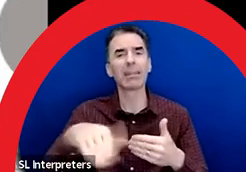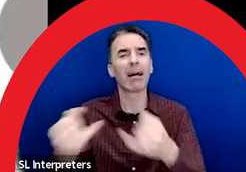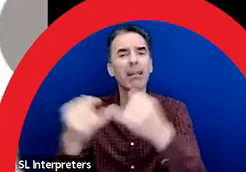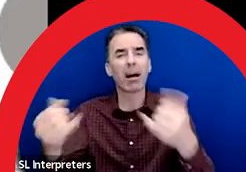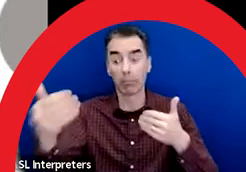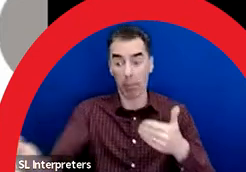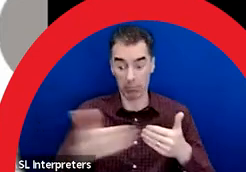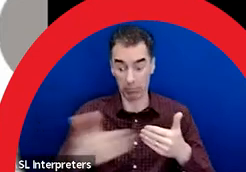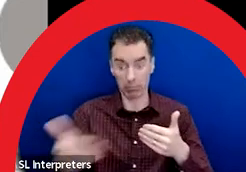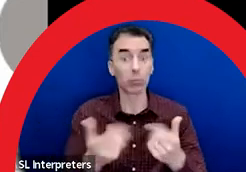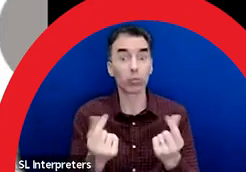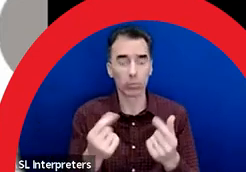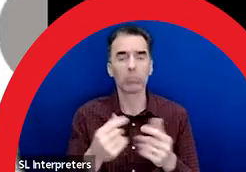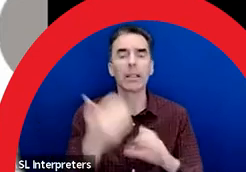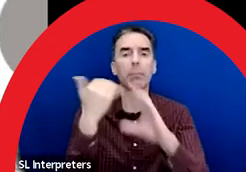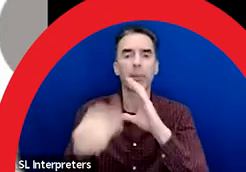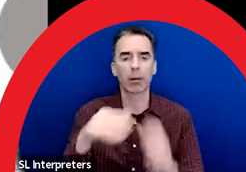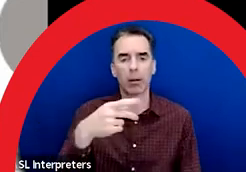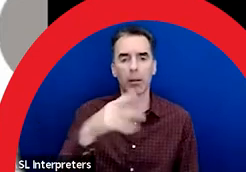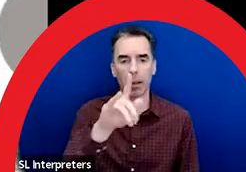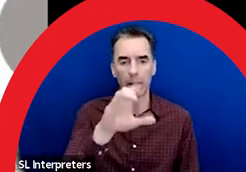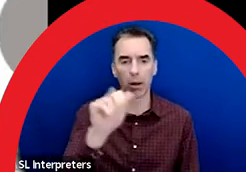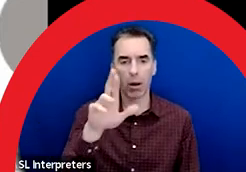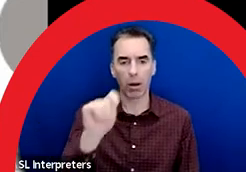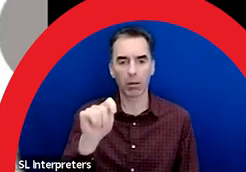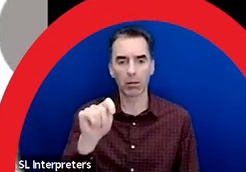can email publicartatcalgary.ca.